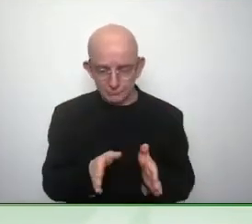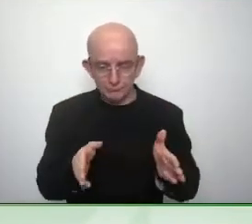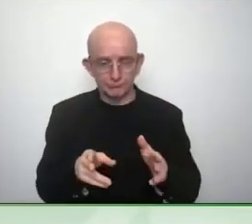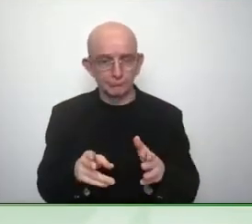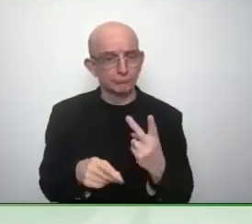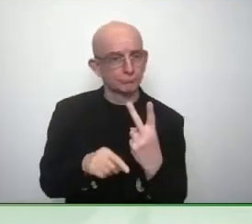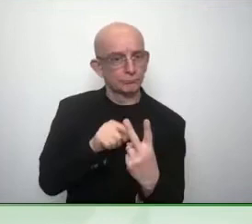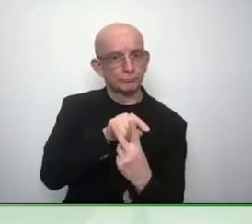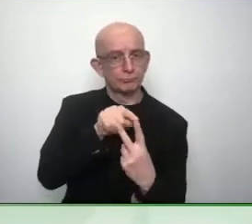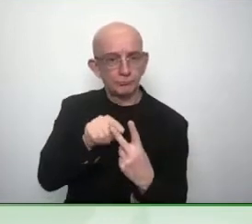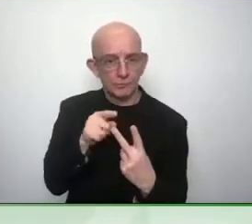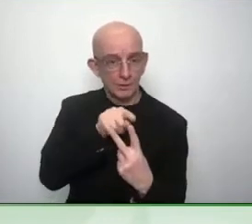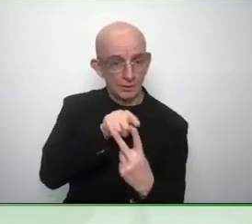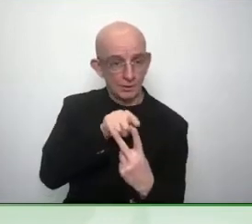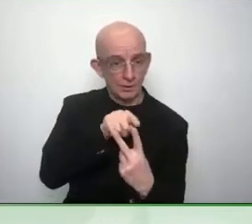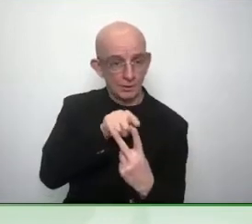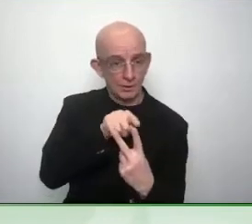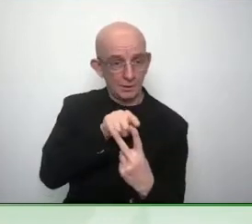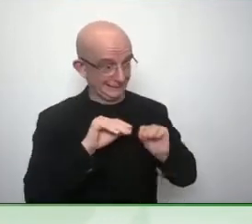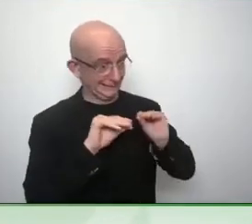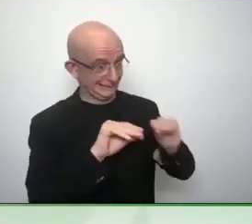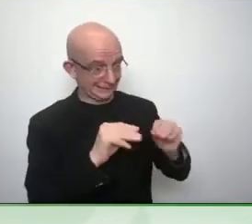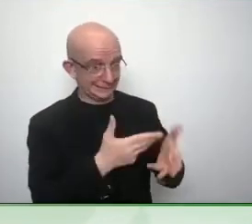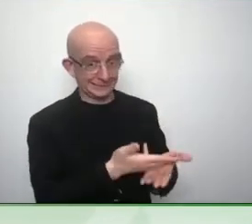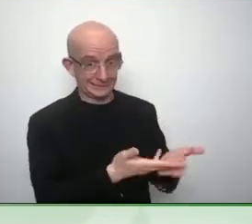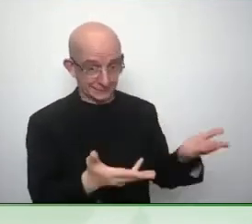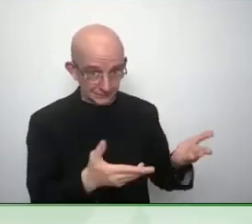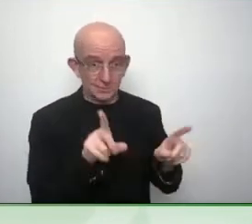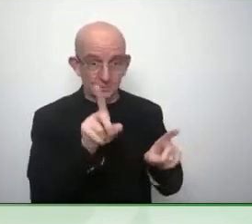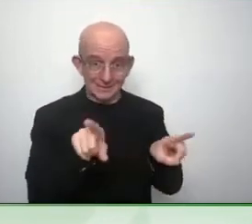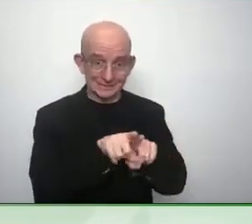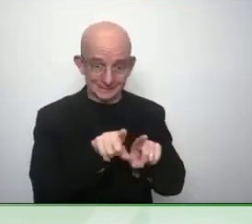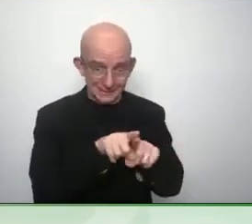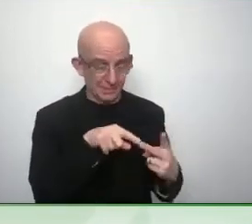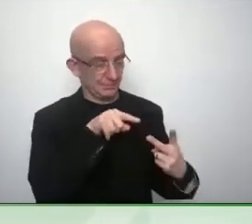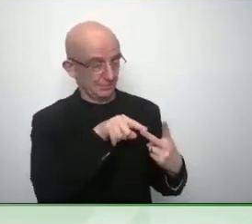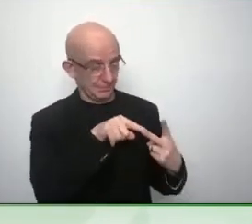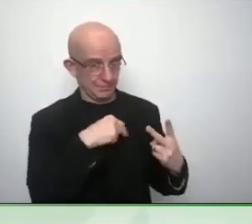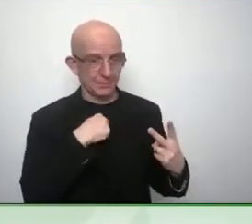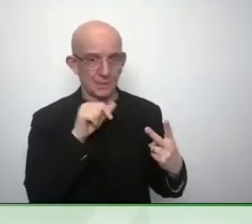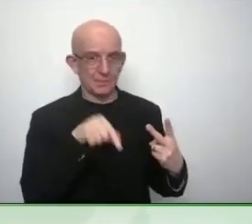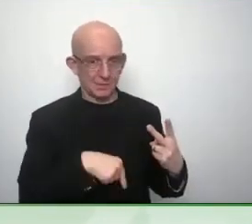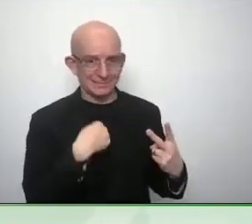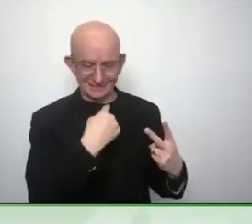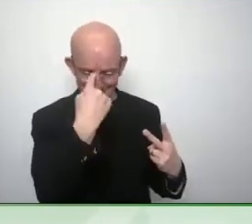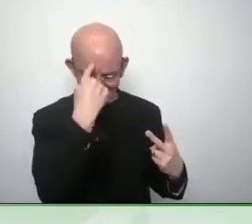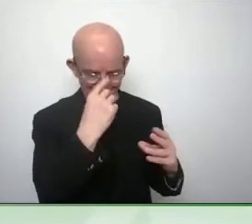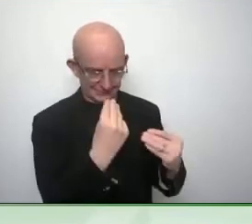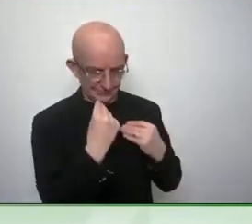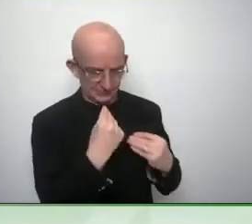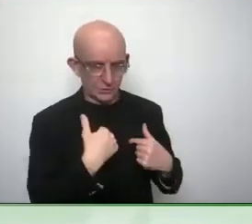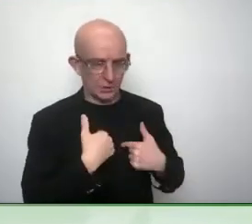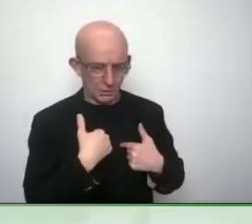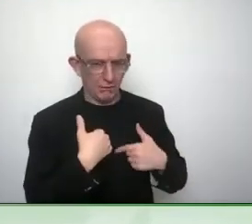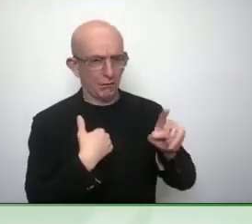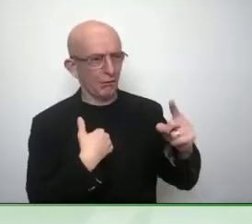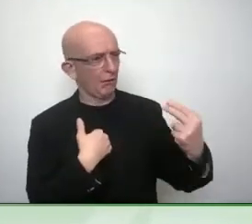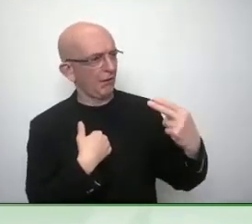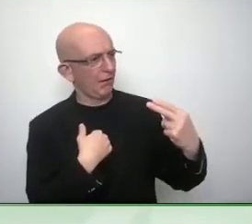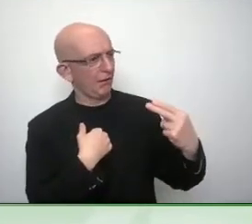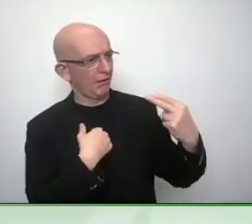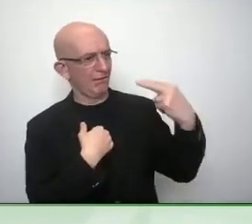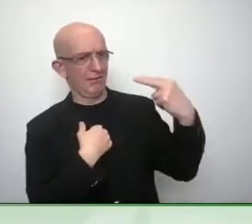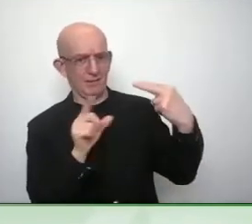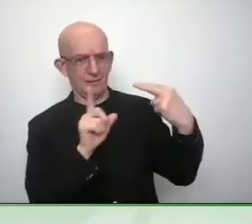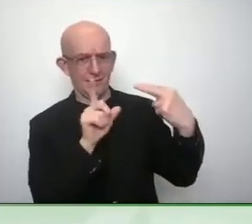you hid your disability because you could but also because society made you do it so what does it